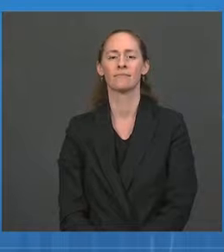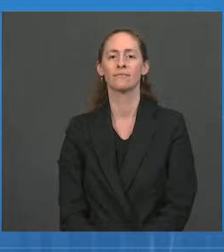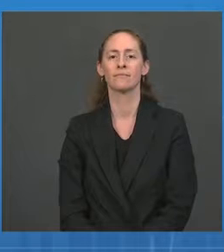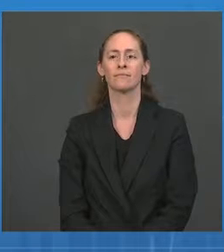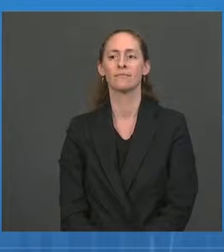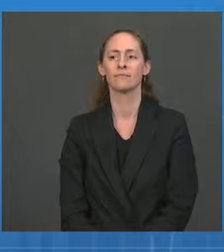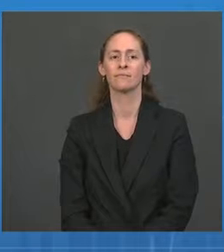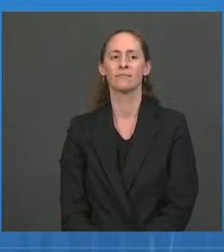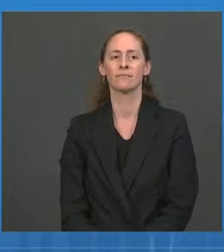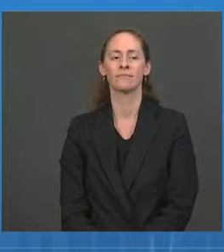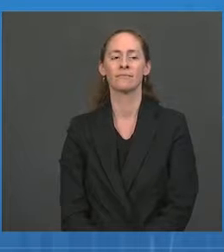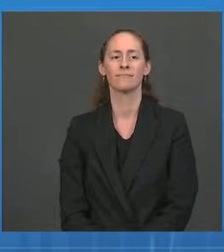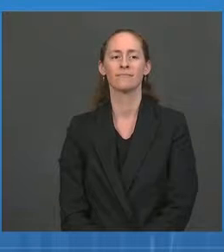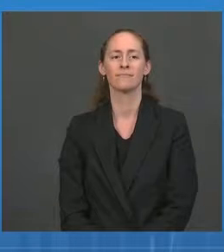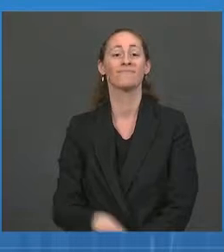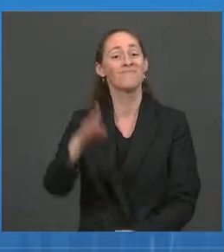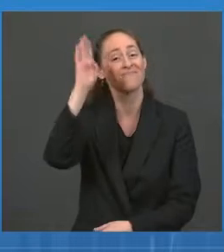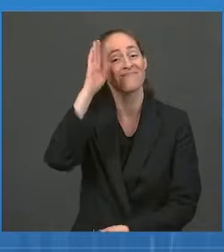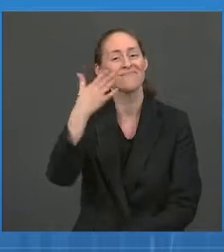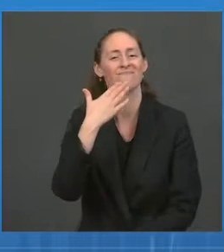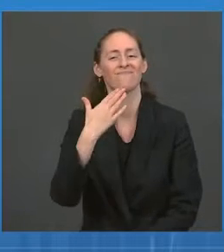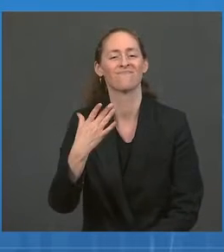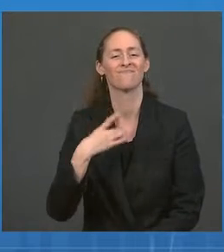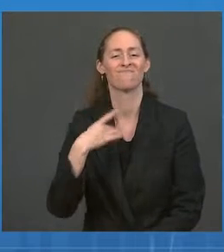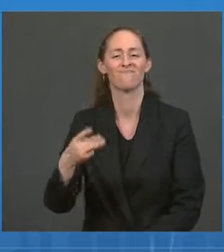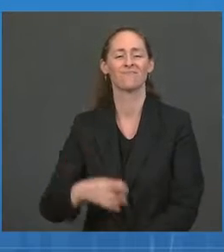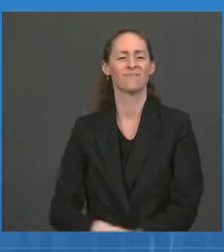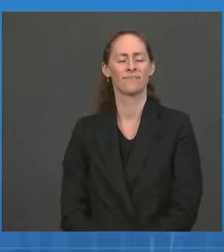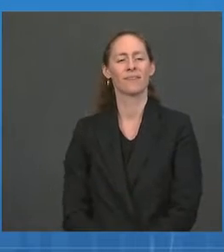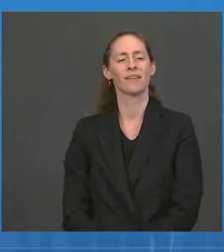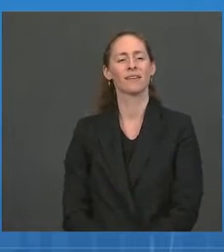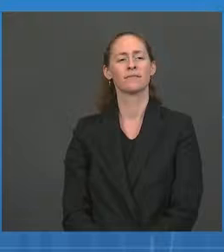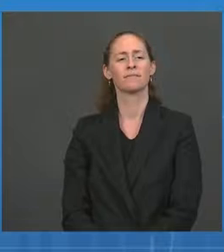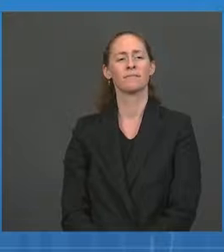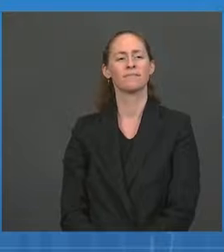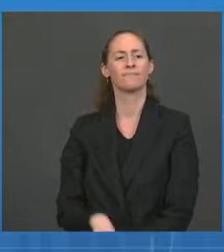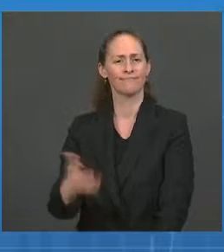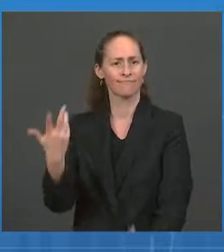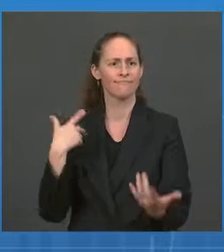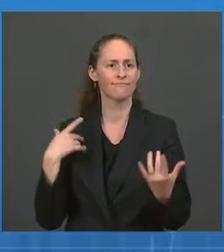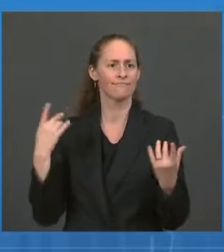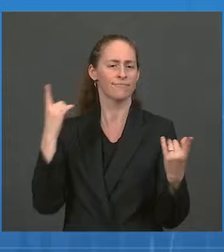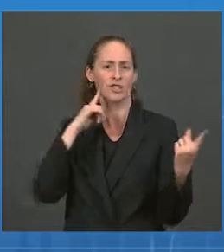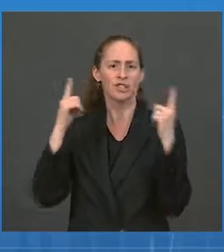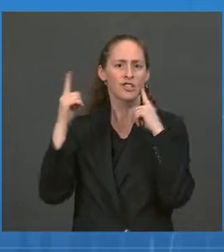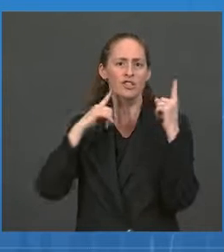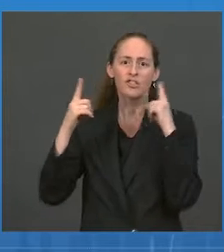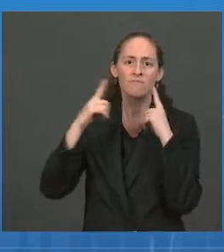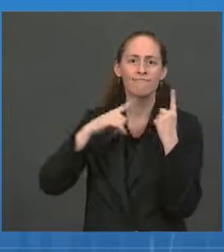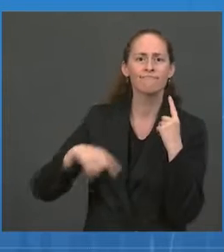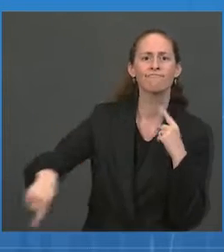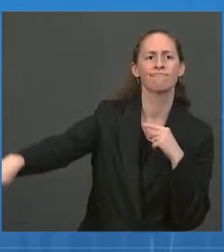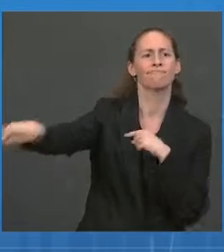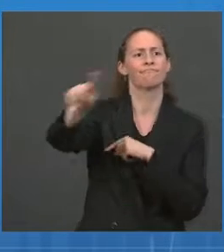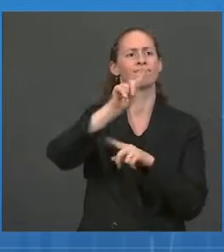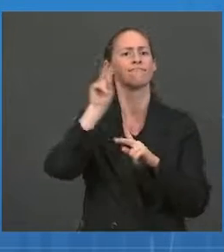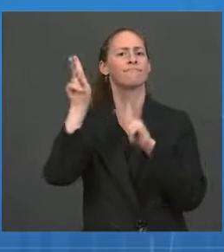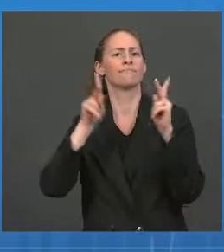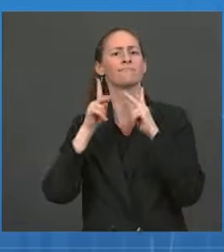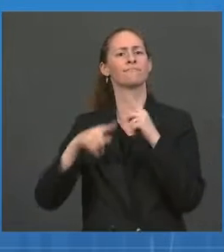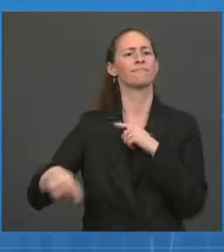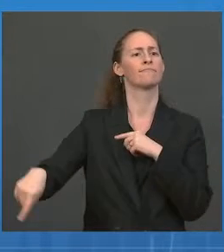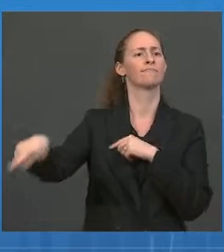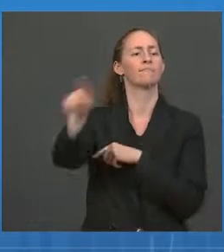Hi, thank you. We're hearing more and more reports of people walking into vaccination sites and getting boosters